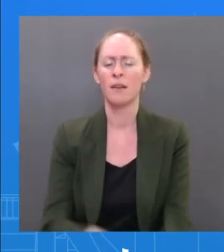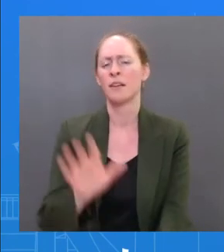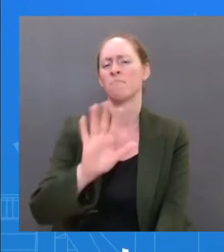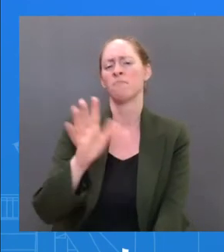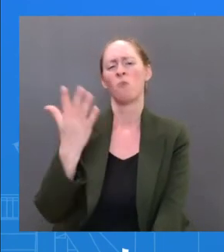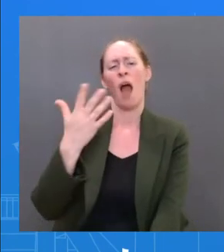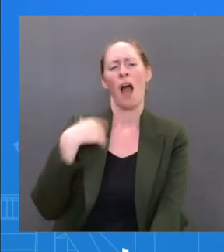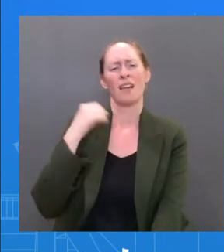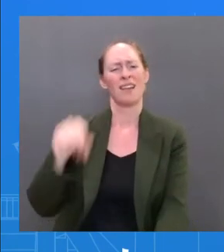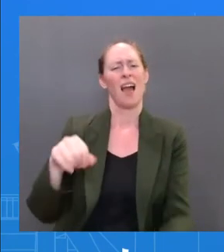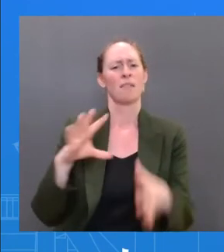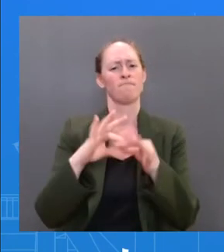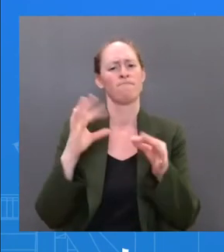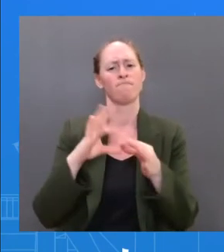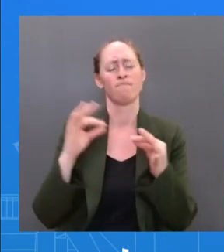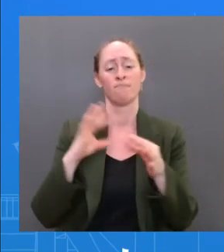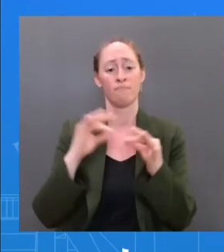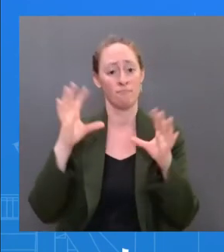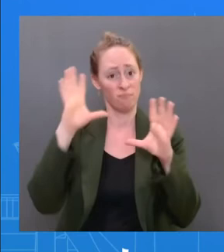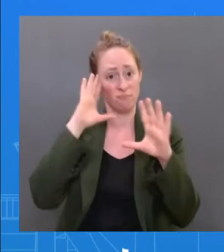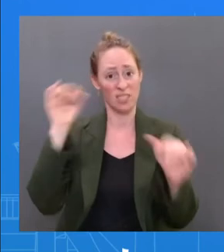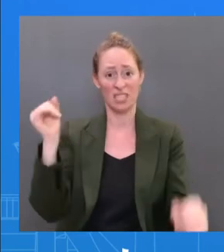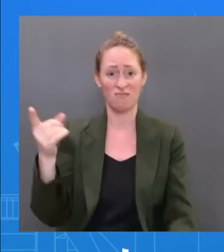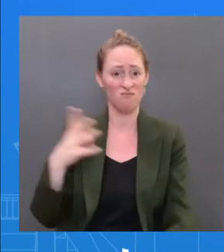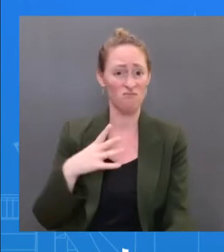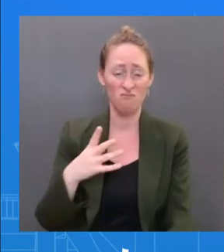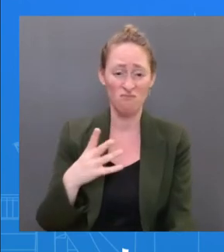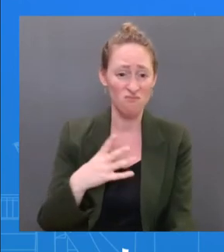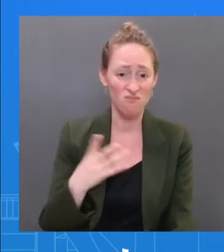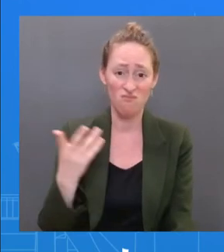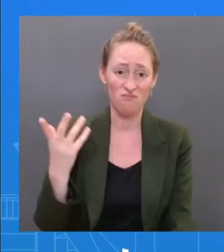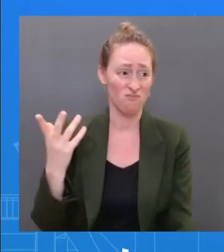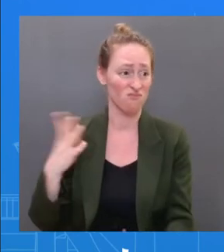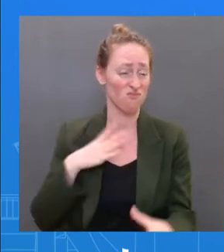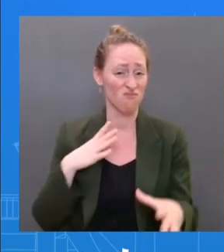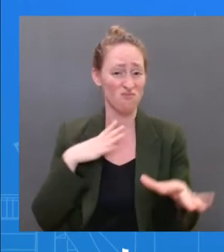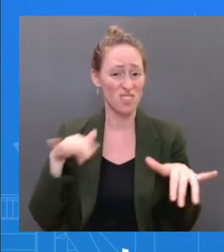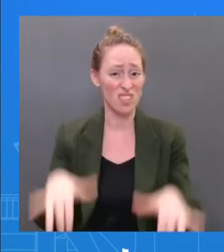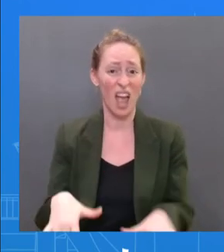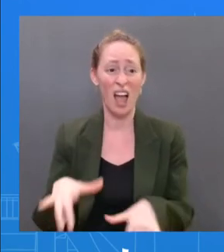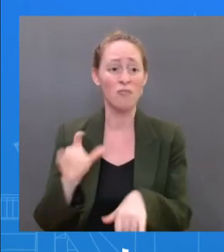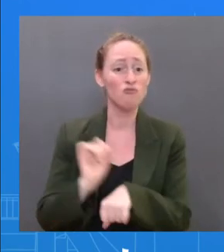And, you there are obviously a lot of resources available here at the White House to take care of him.